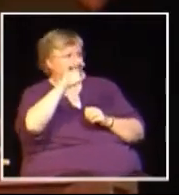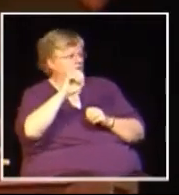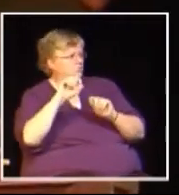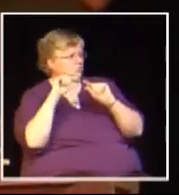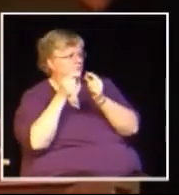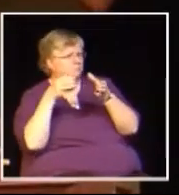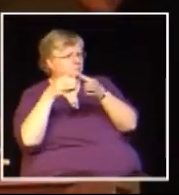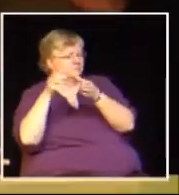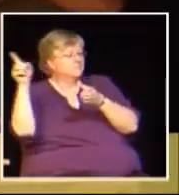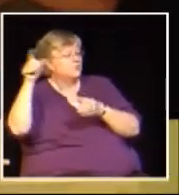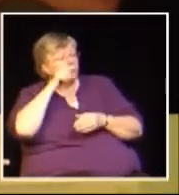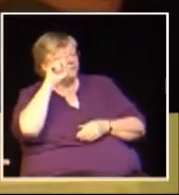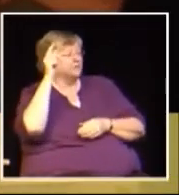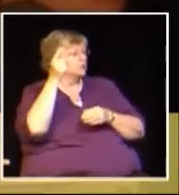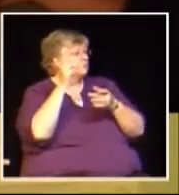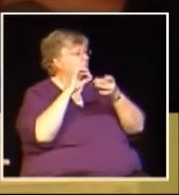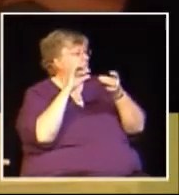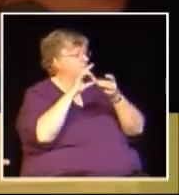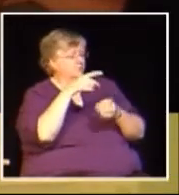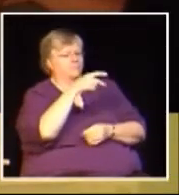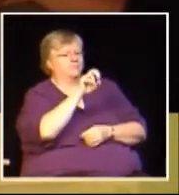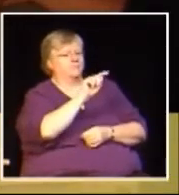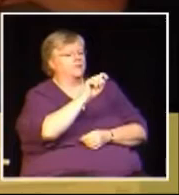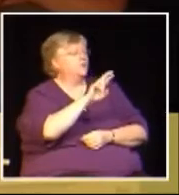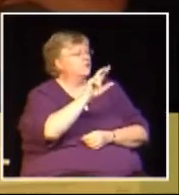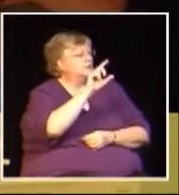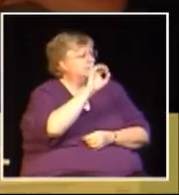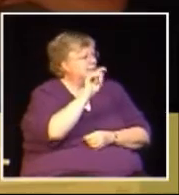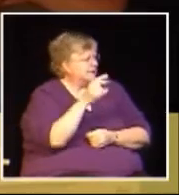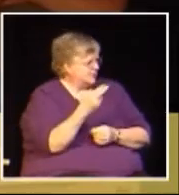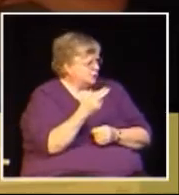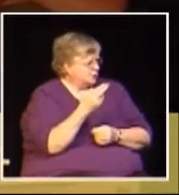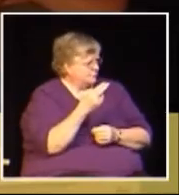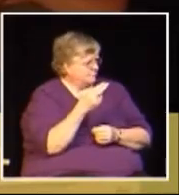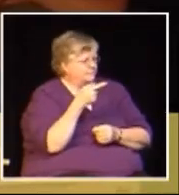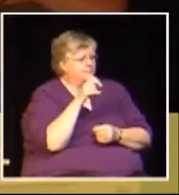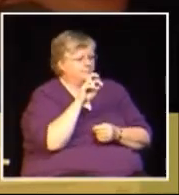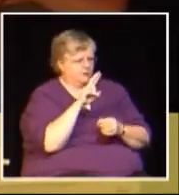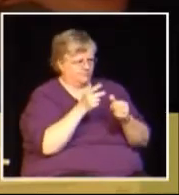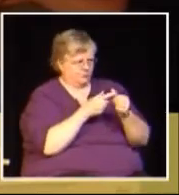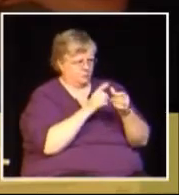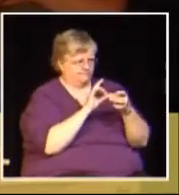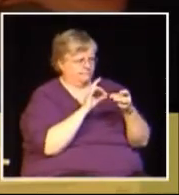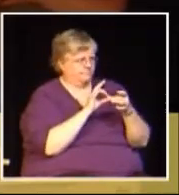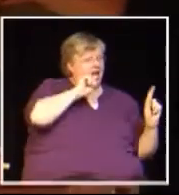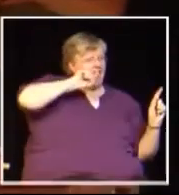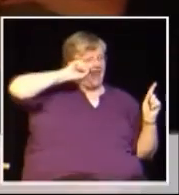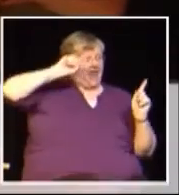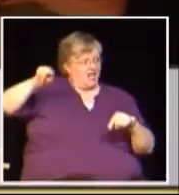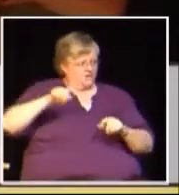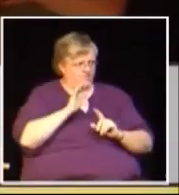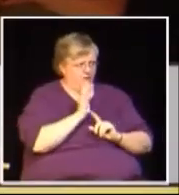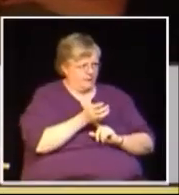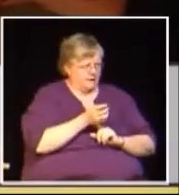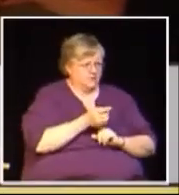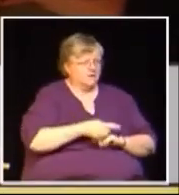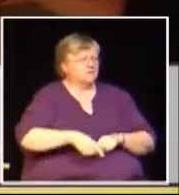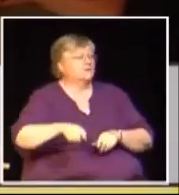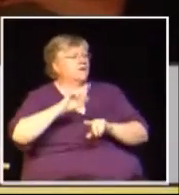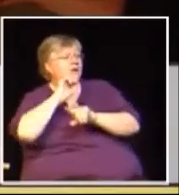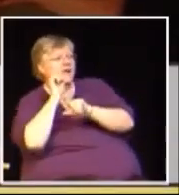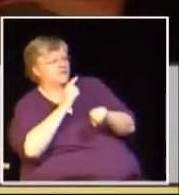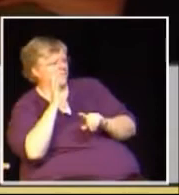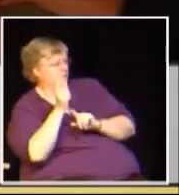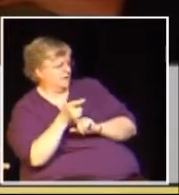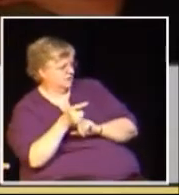Each side will make their presentation and as I said, there will then be a rebuttal and then back to the questions. The Smart